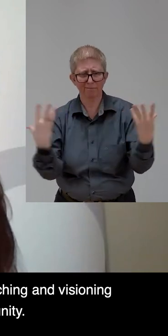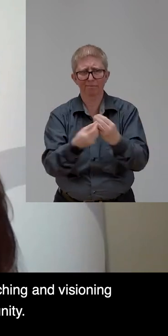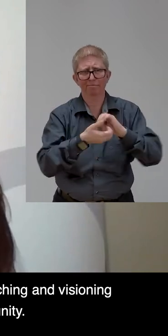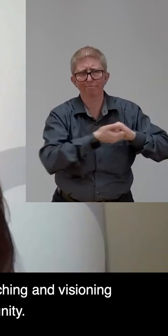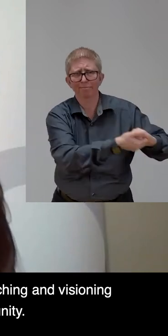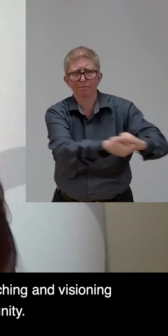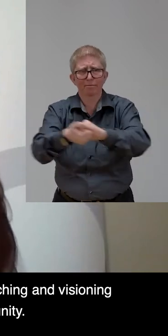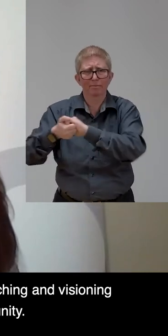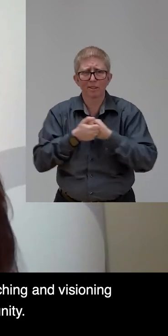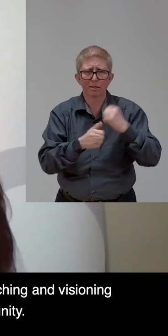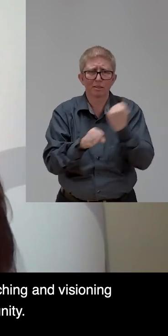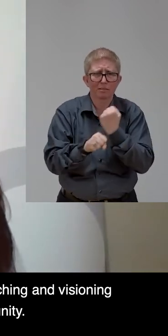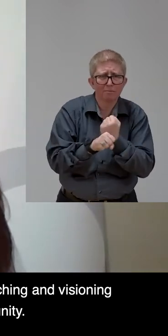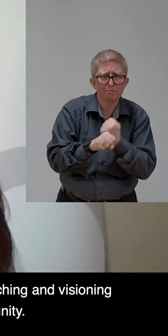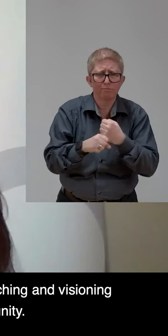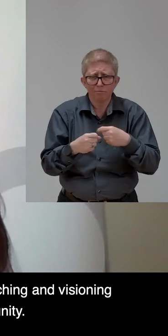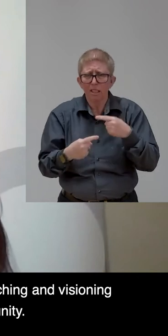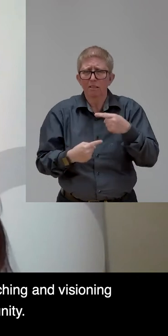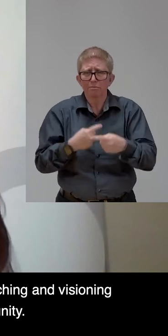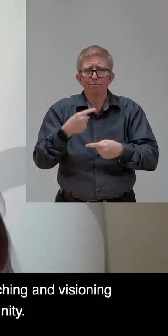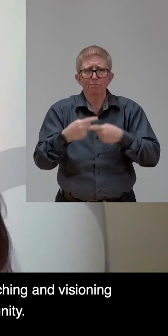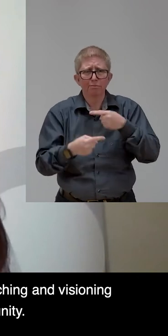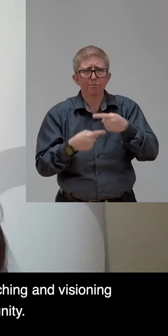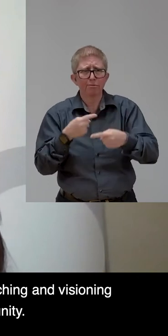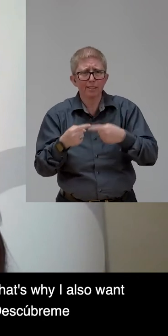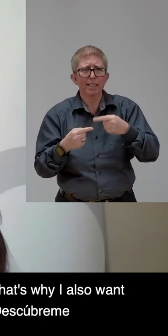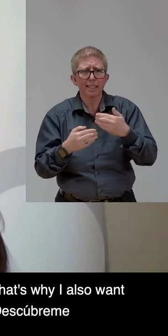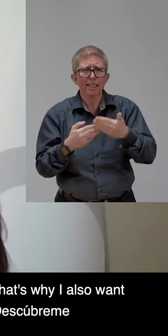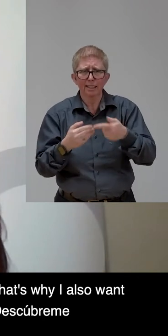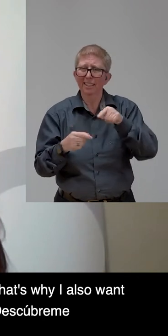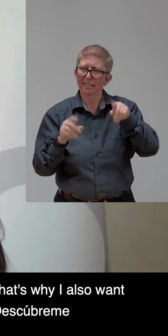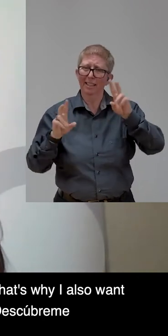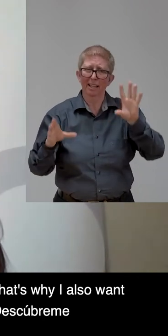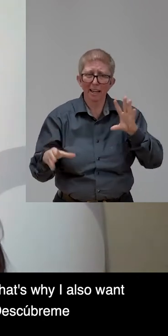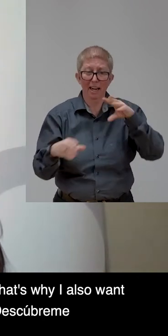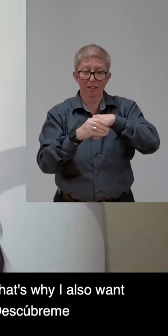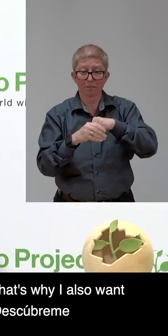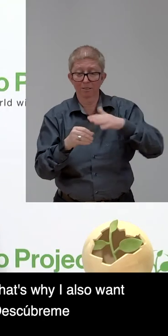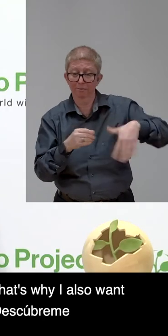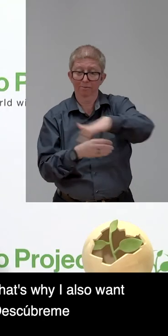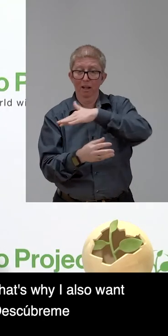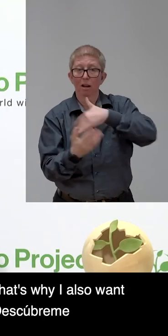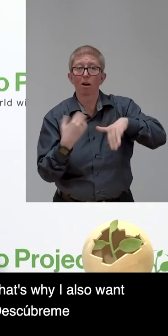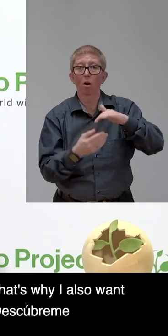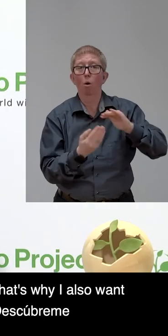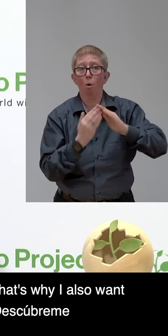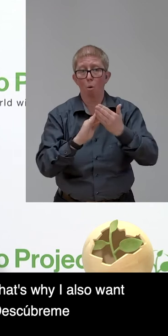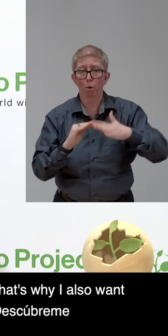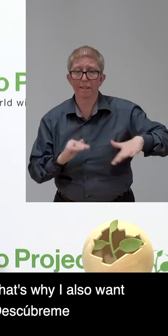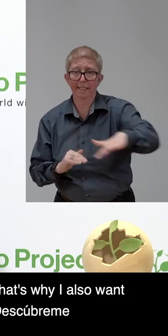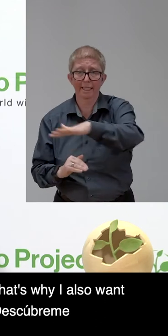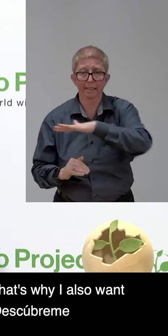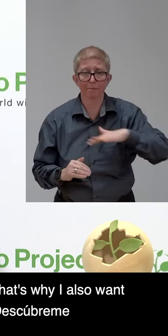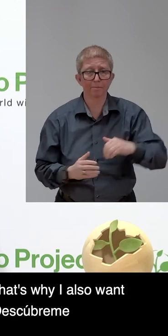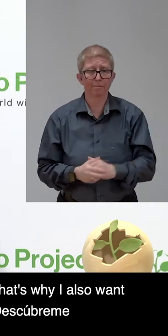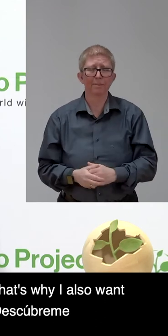wishing and developing finally an inclusive community. Thank you, Carola. You talked